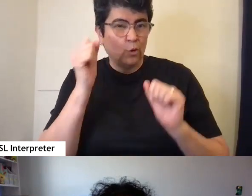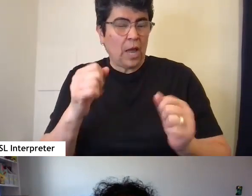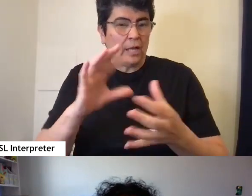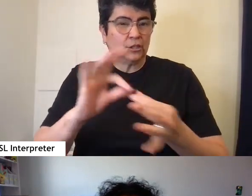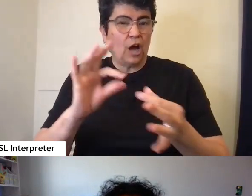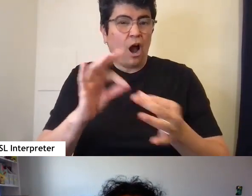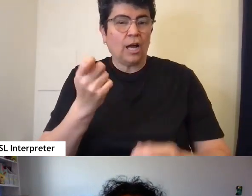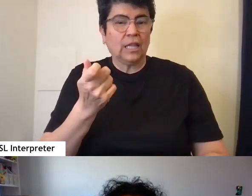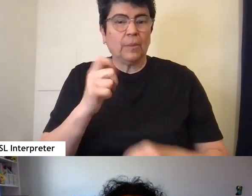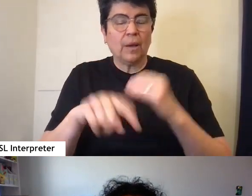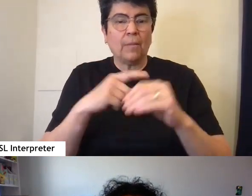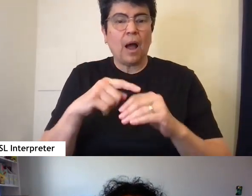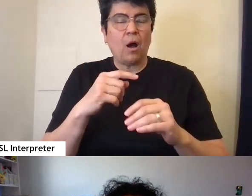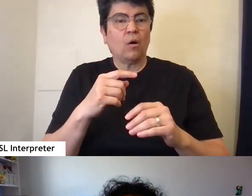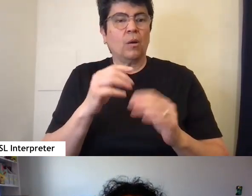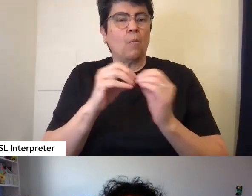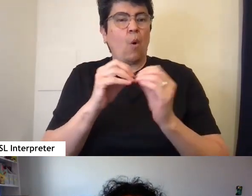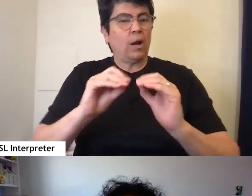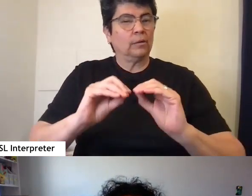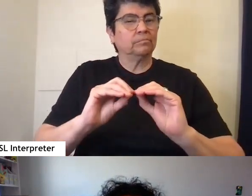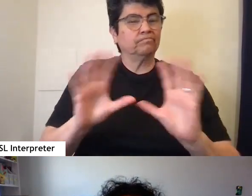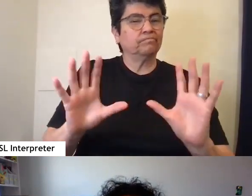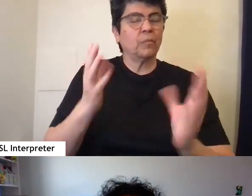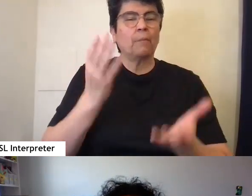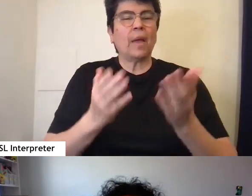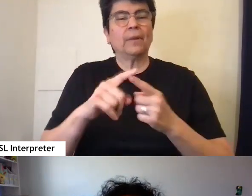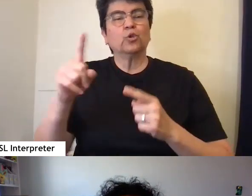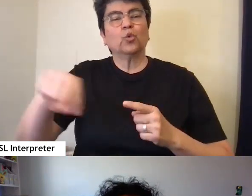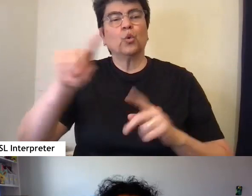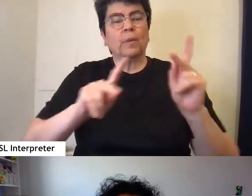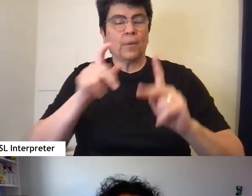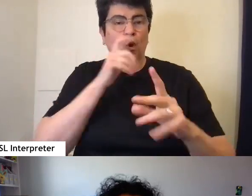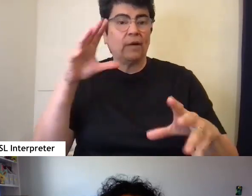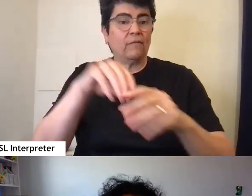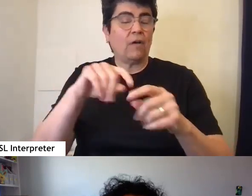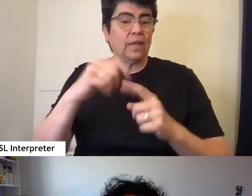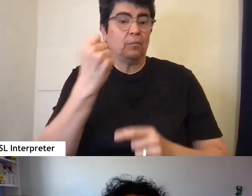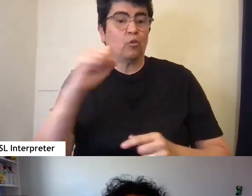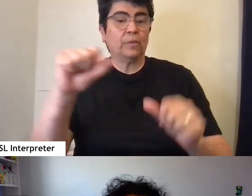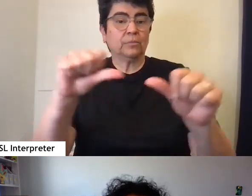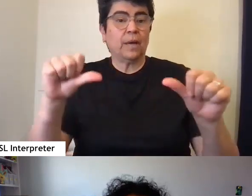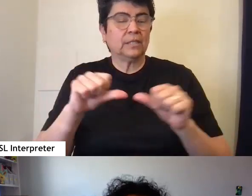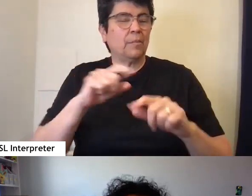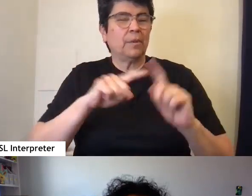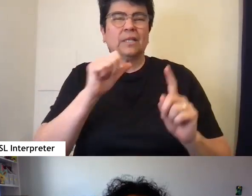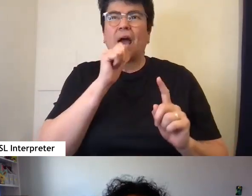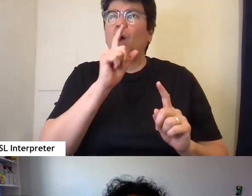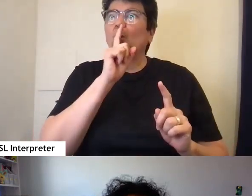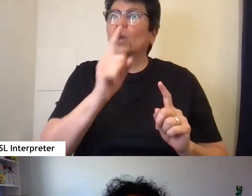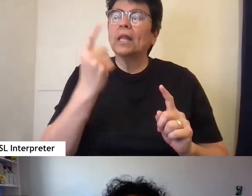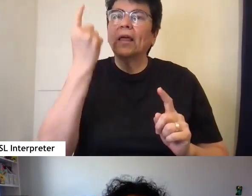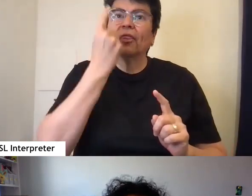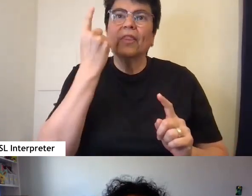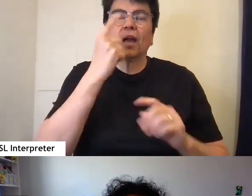bit more explicitly. Maybe to those people who are involved in movement spaces, but who aren't necessarily thinking about